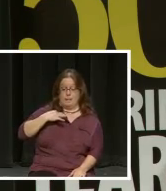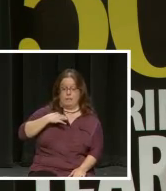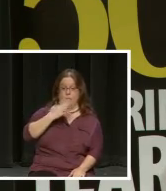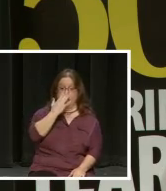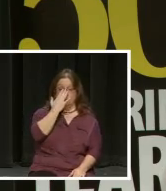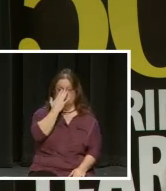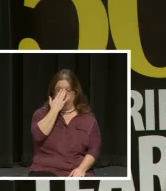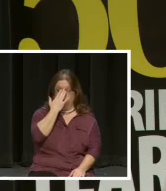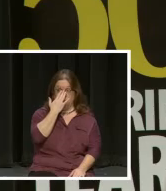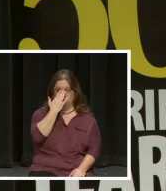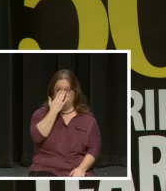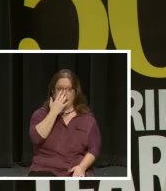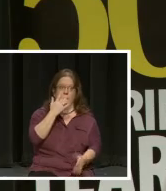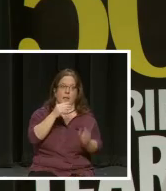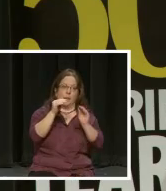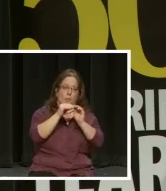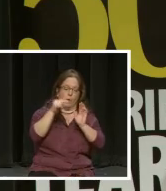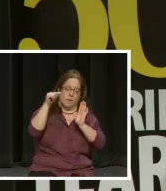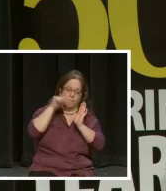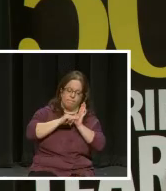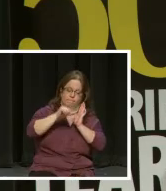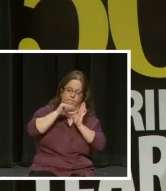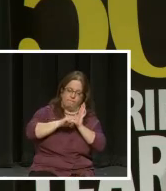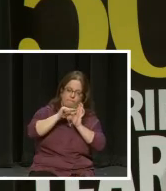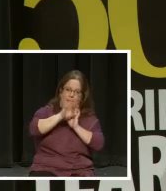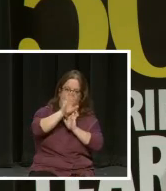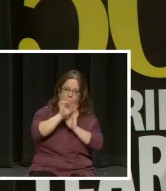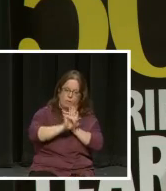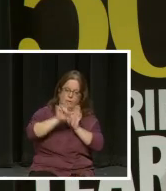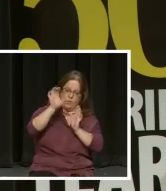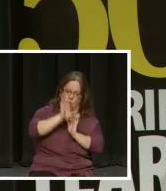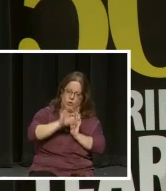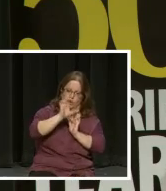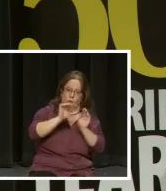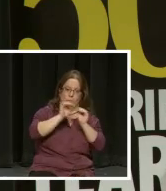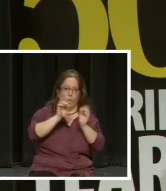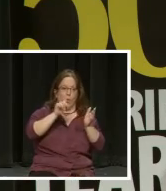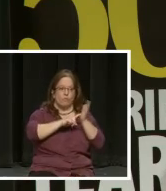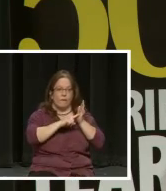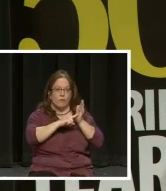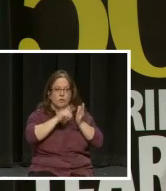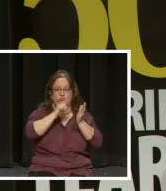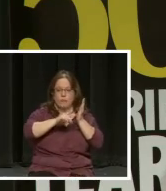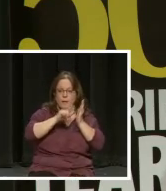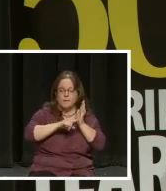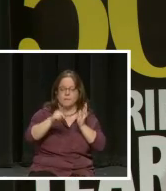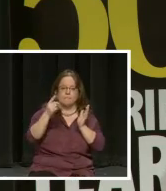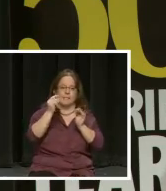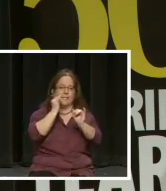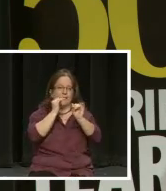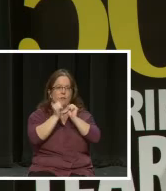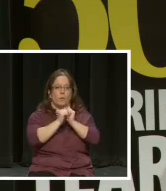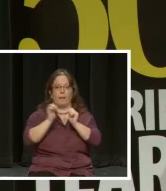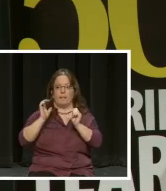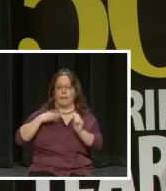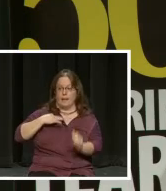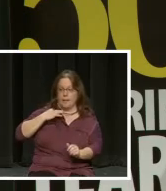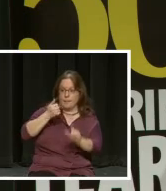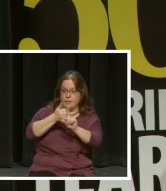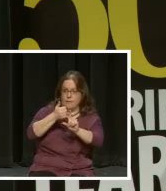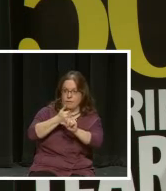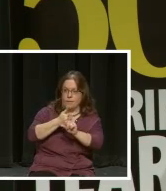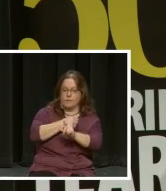some very extensive background search. More reference checks. Had interviews with the candidates.